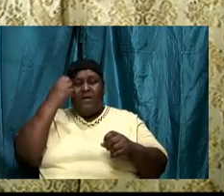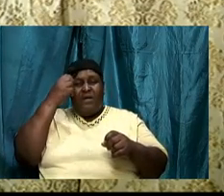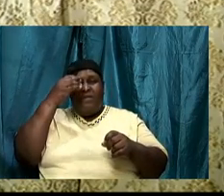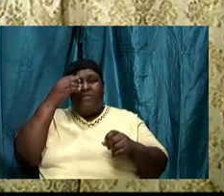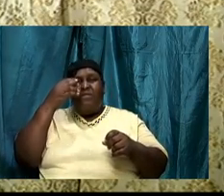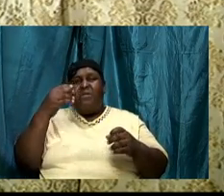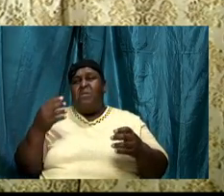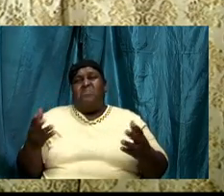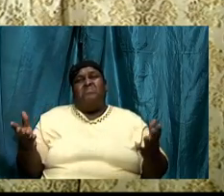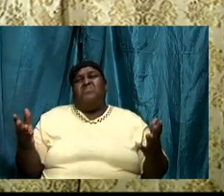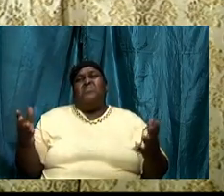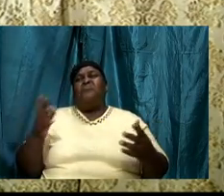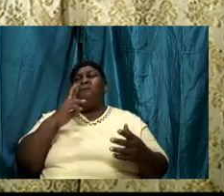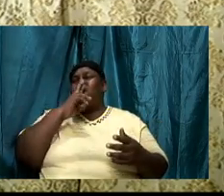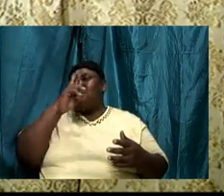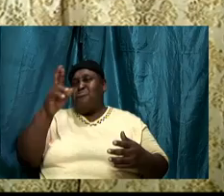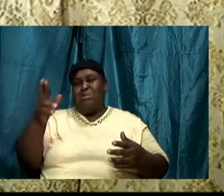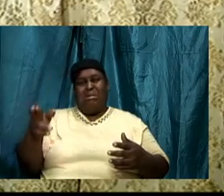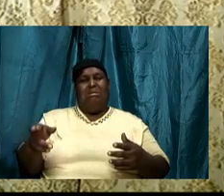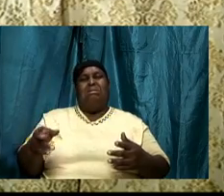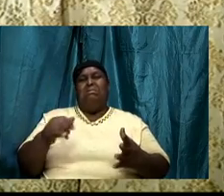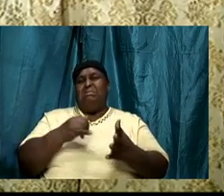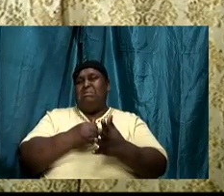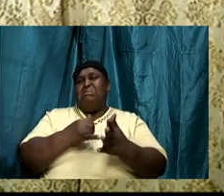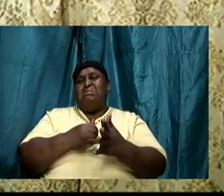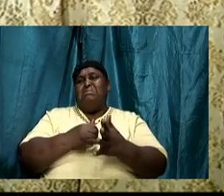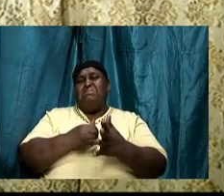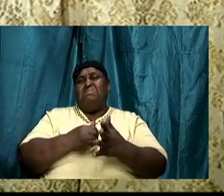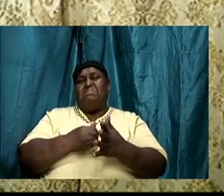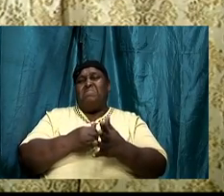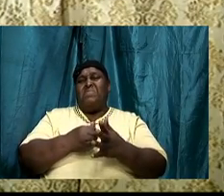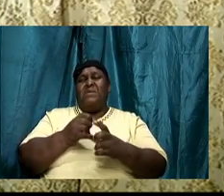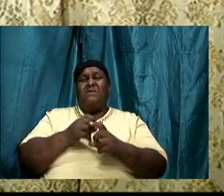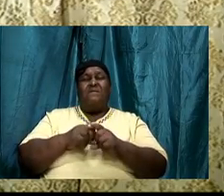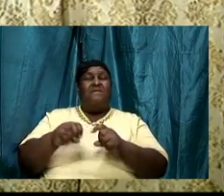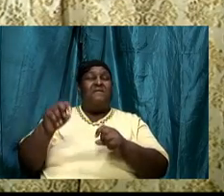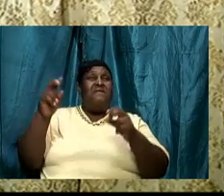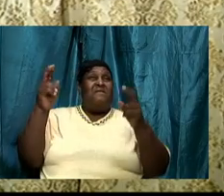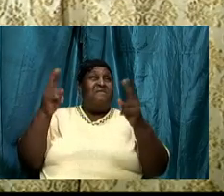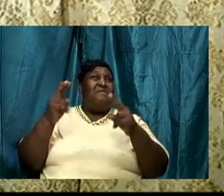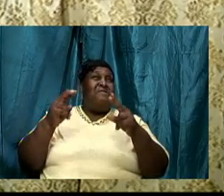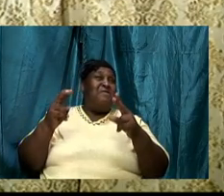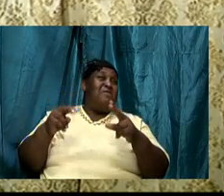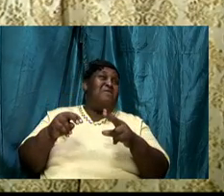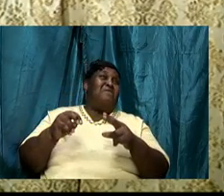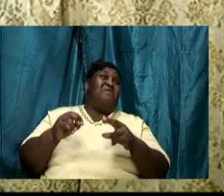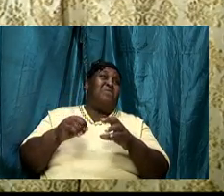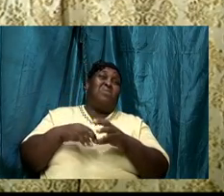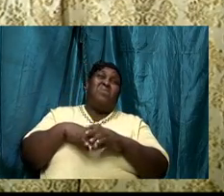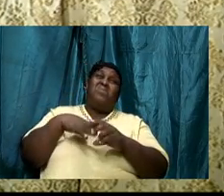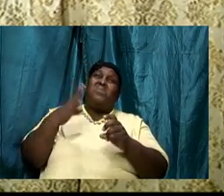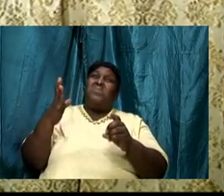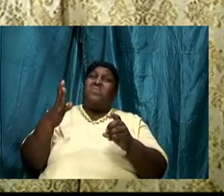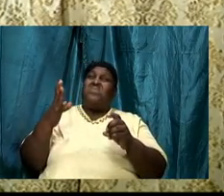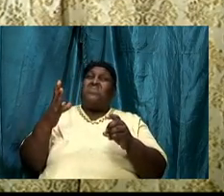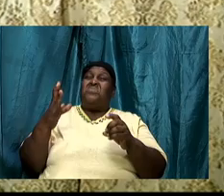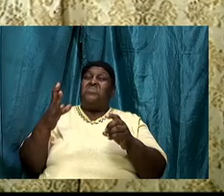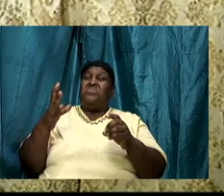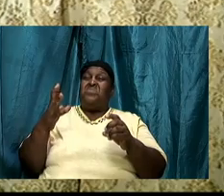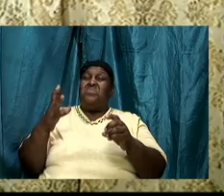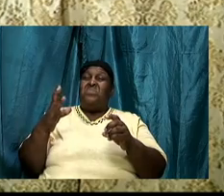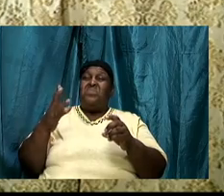it really is. At the very outset of this series, we indicated